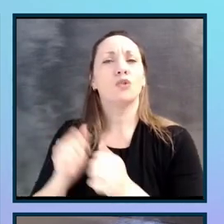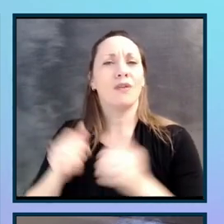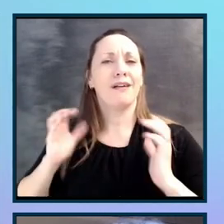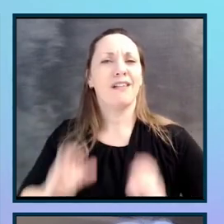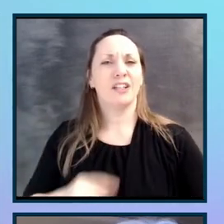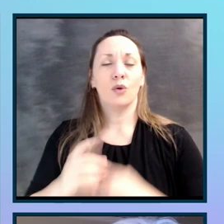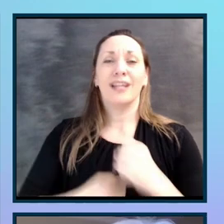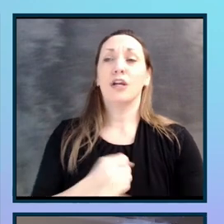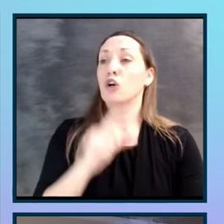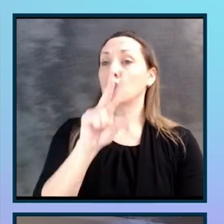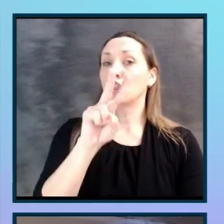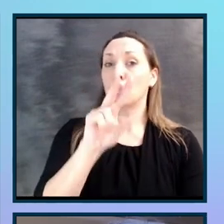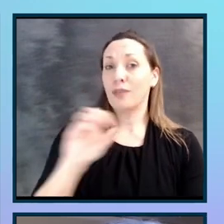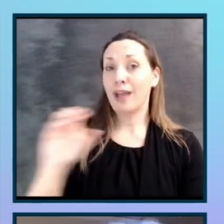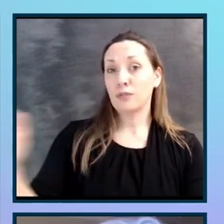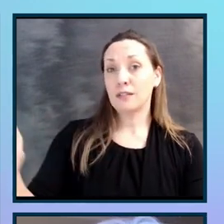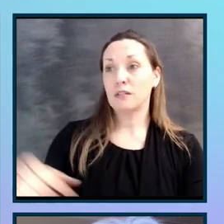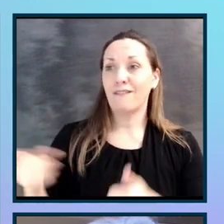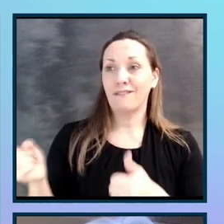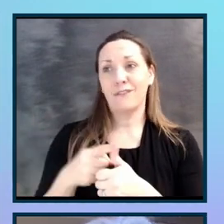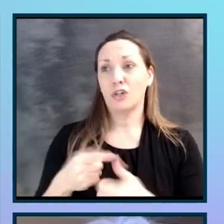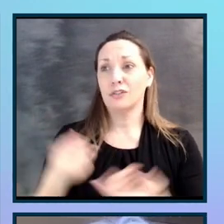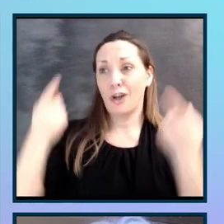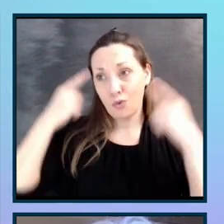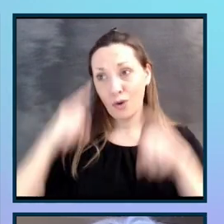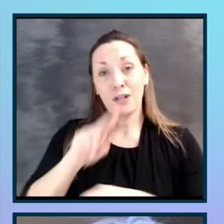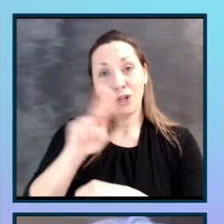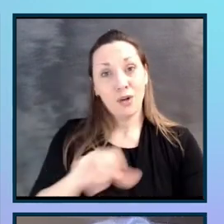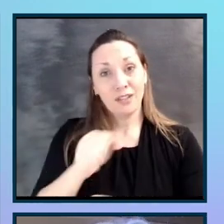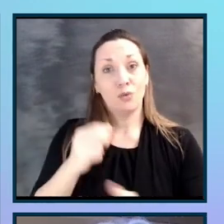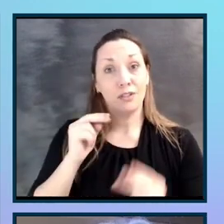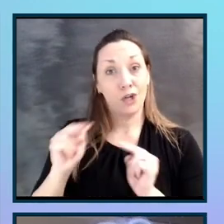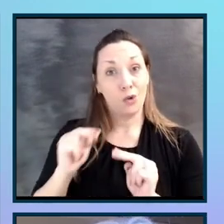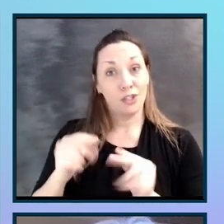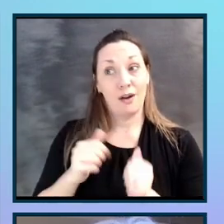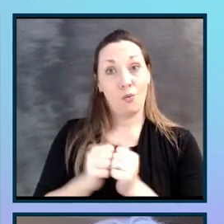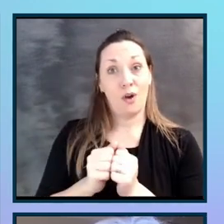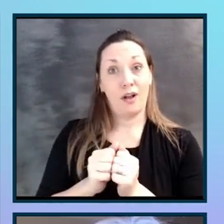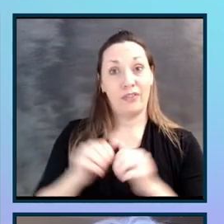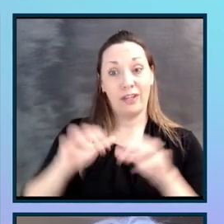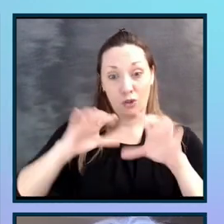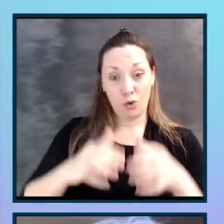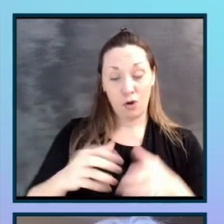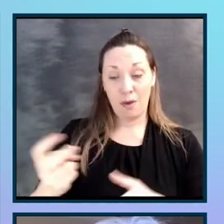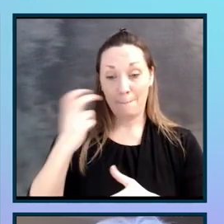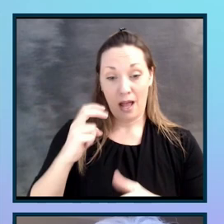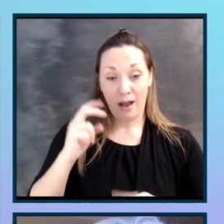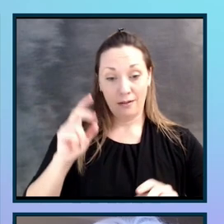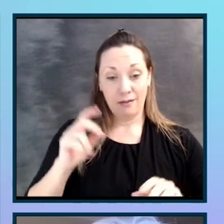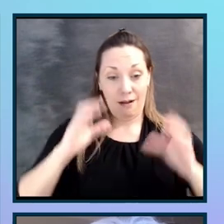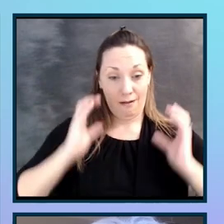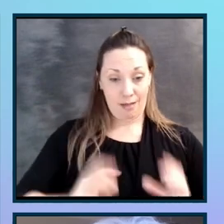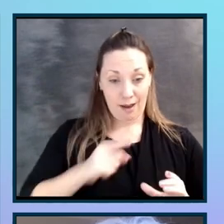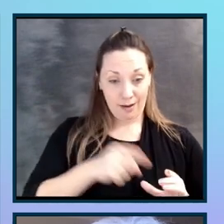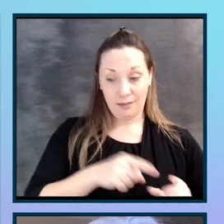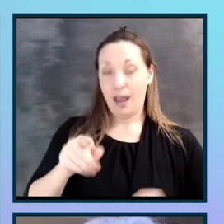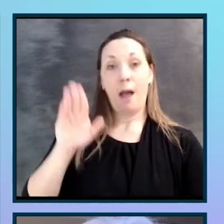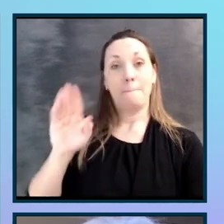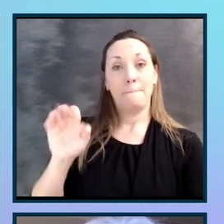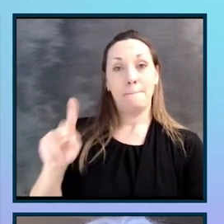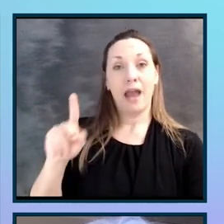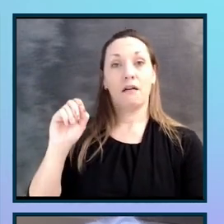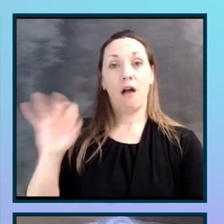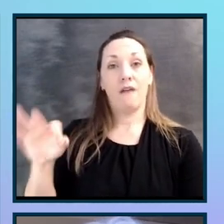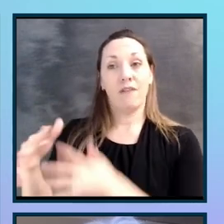first web accessibility agreement in the United States was negotiated between this group of blind clients and Bank America. And ever